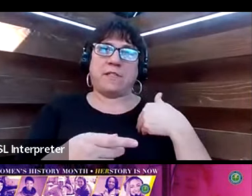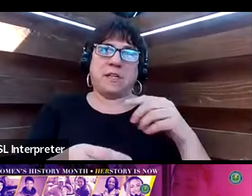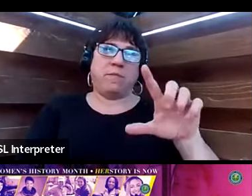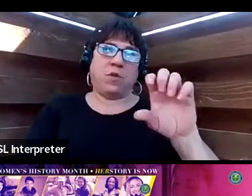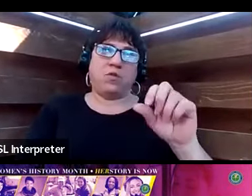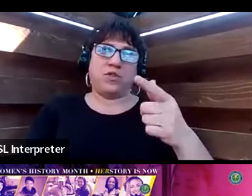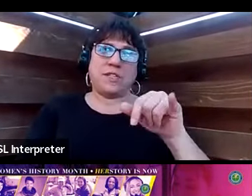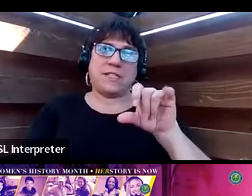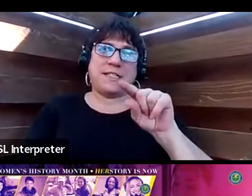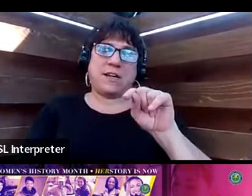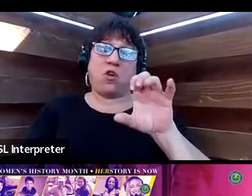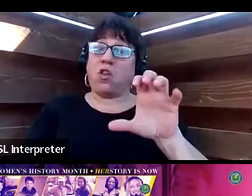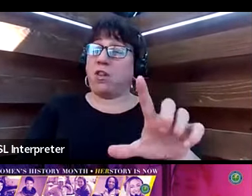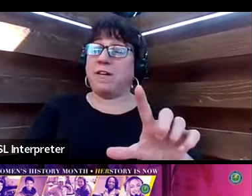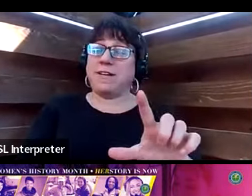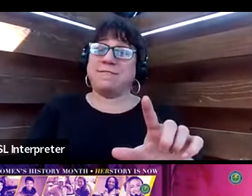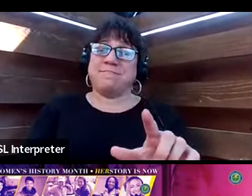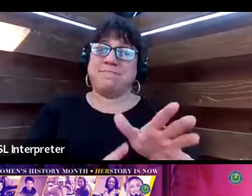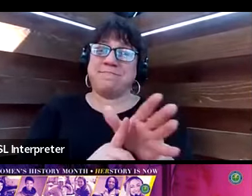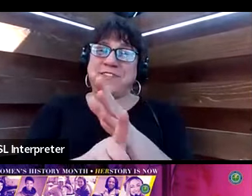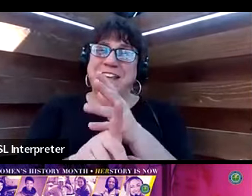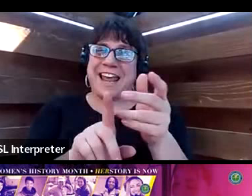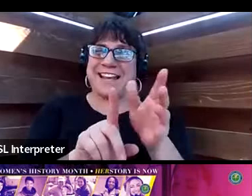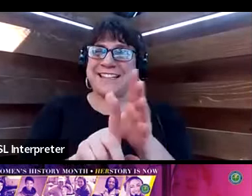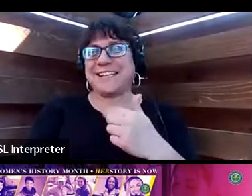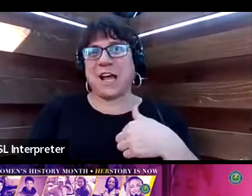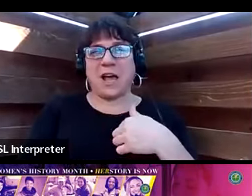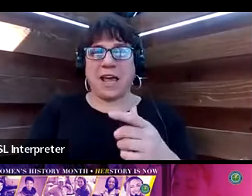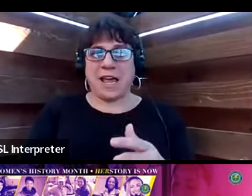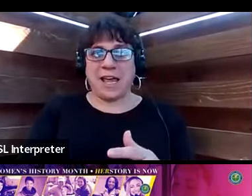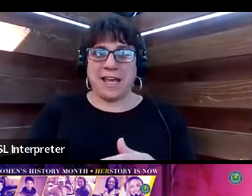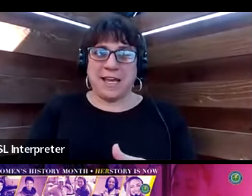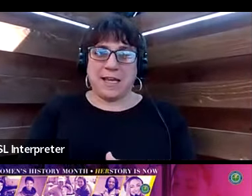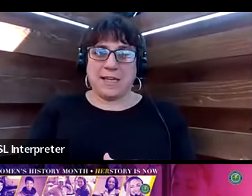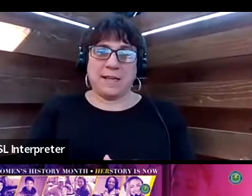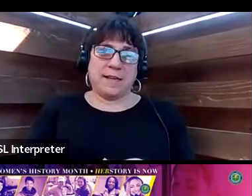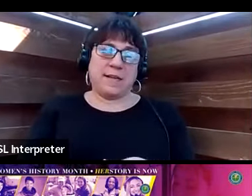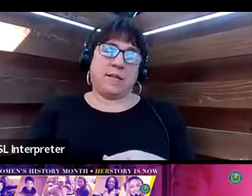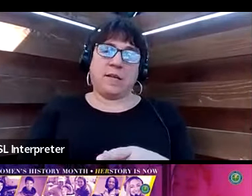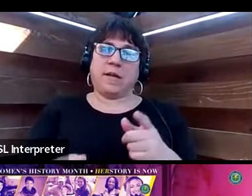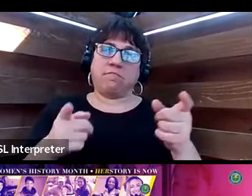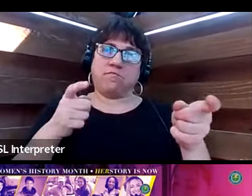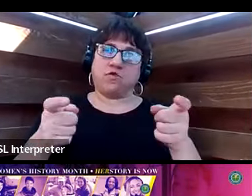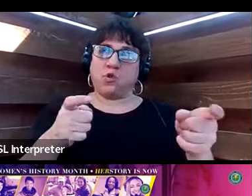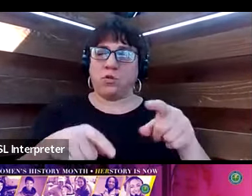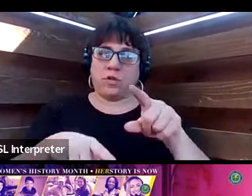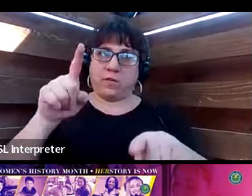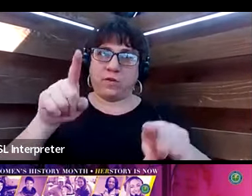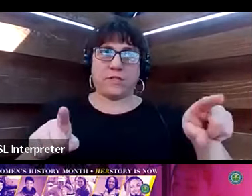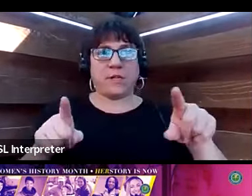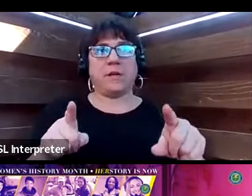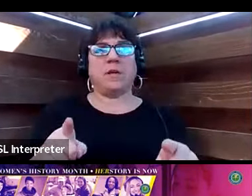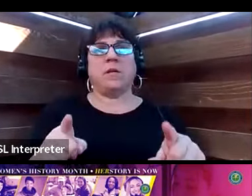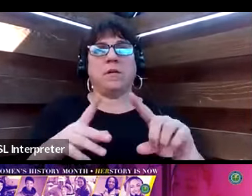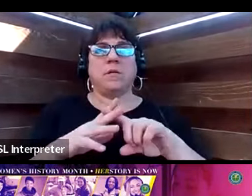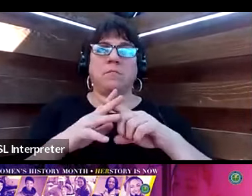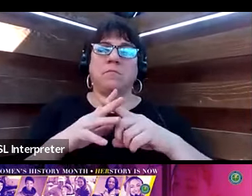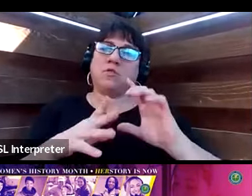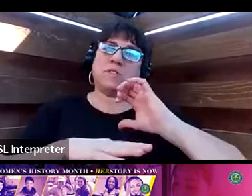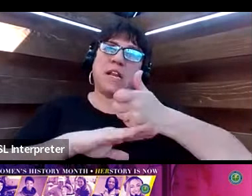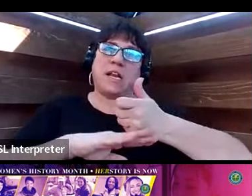finesse, as they tell me. So I've leveraged diversity to bring about innovation by assembling